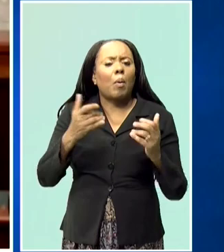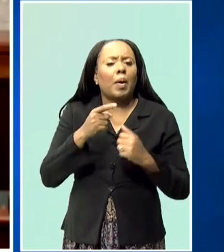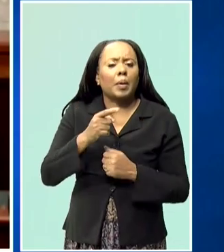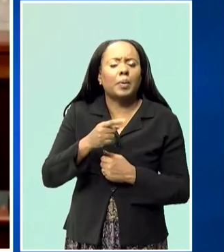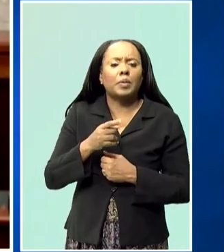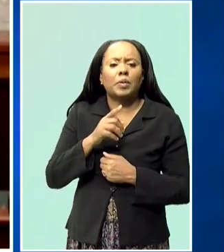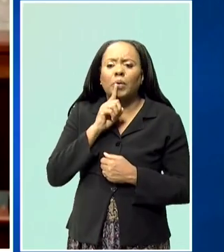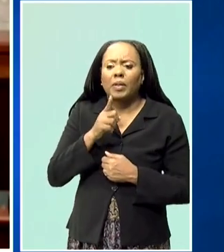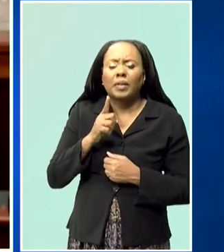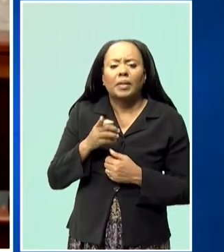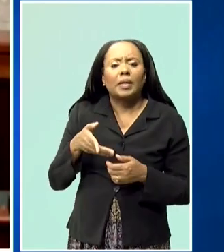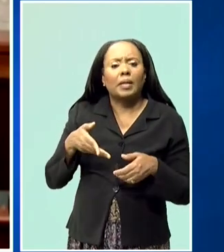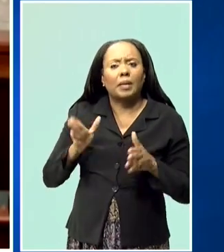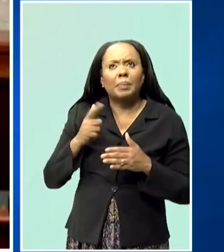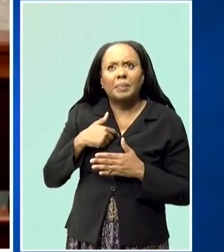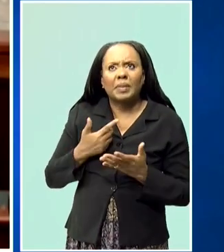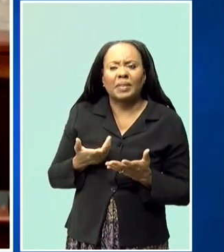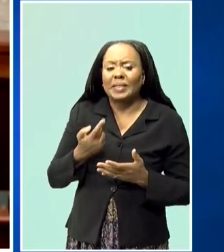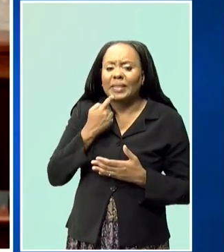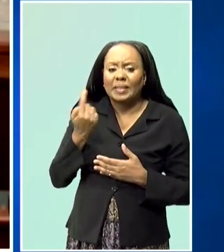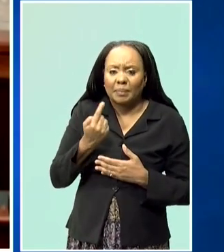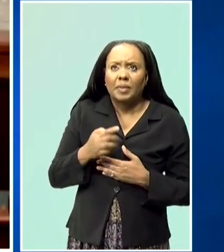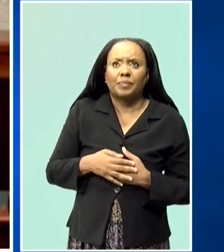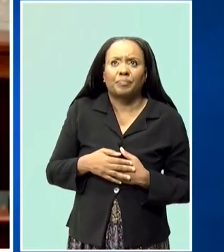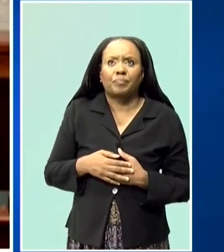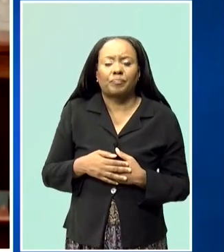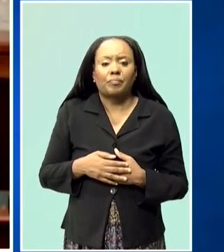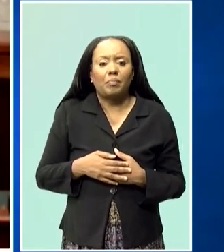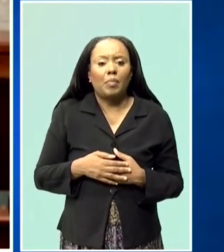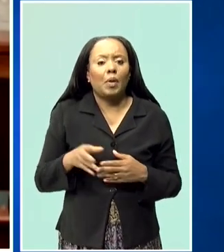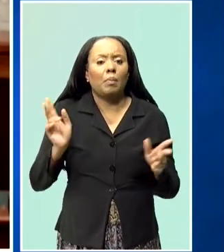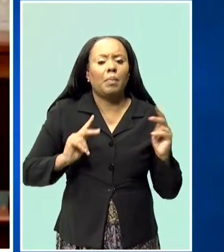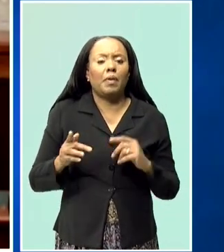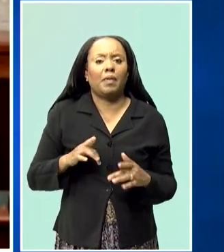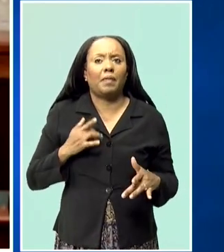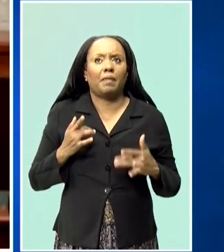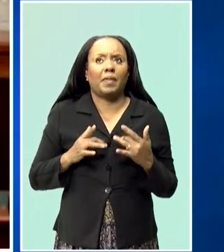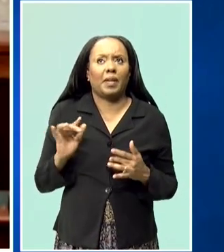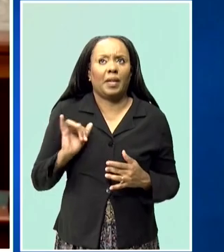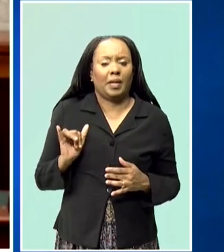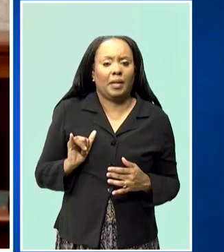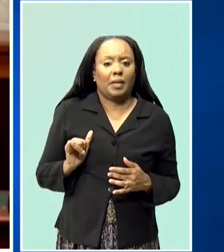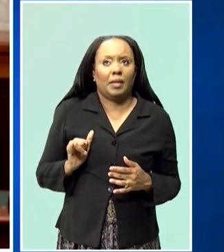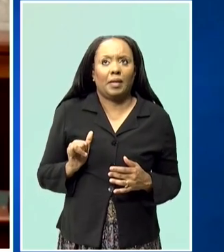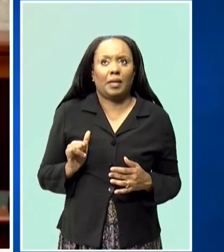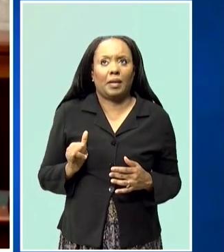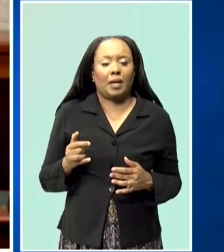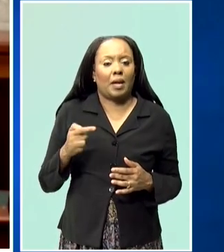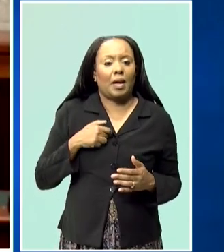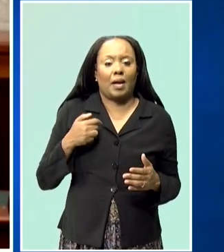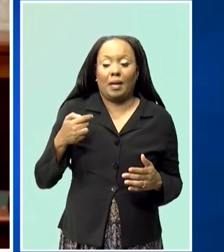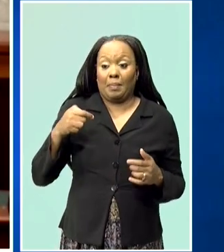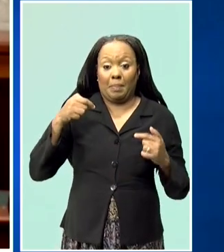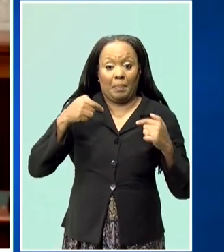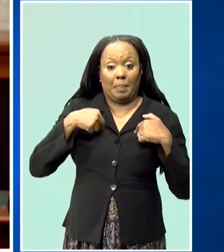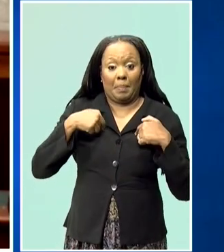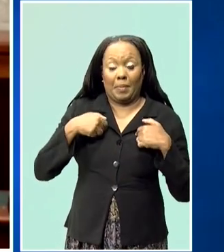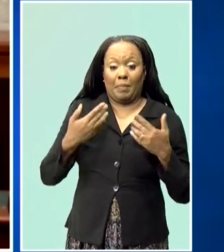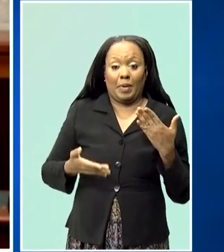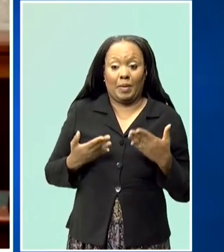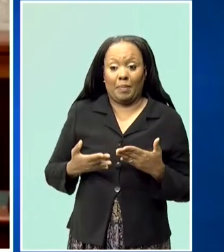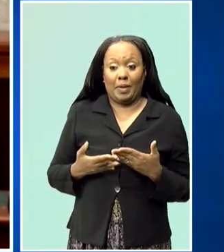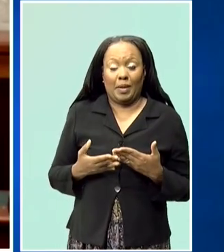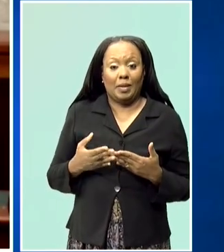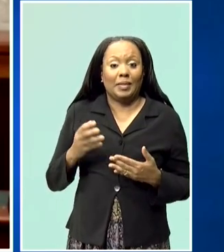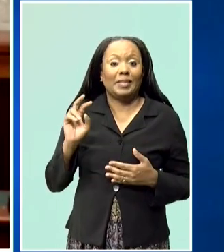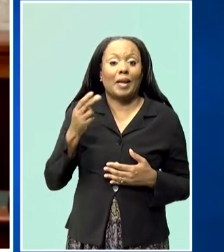a lot of people in Barbados feel that because we are becoming aged and I might be the second oldest in this Honourable Chamber, that I have no